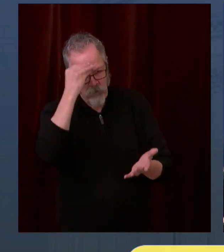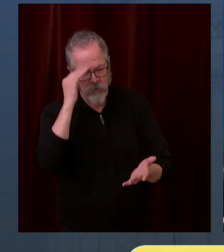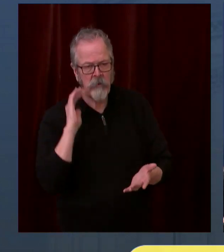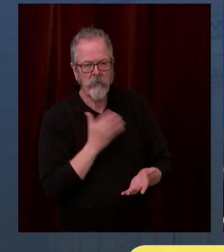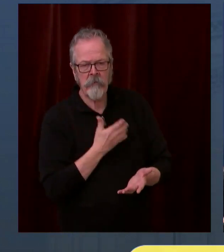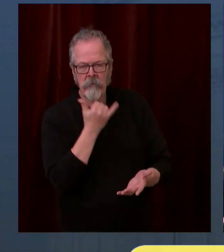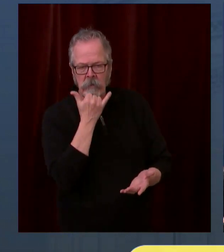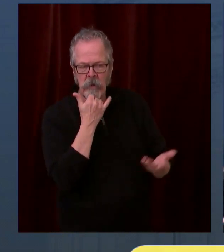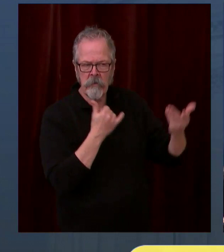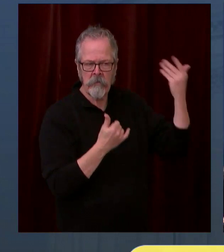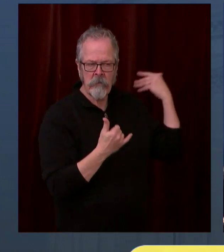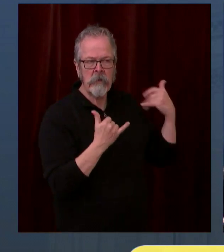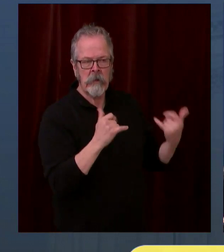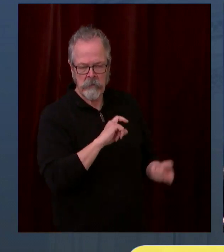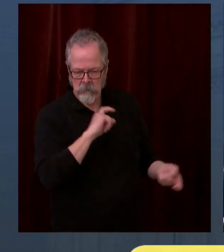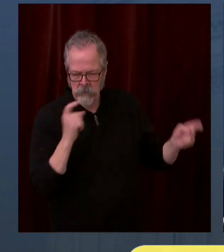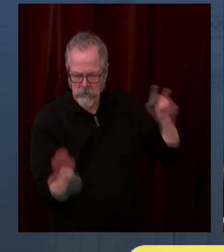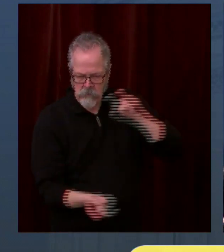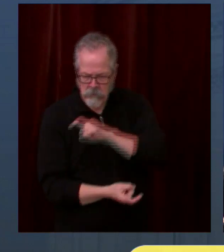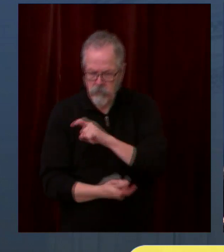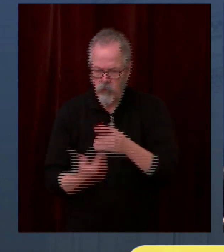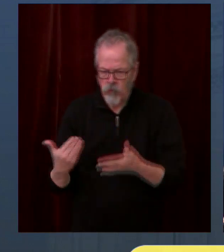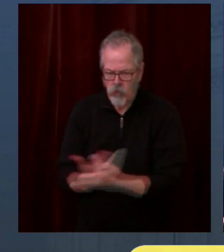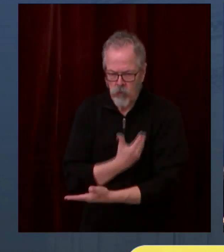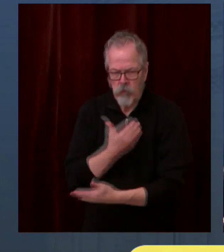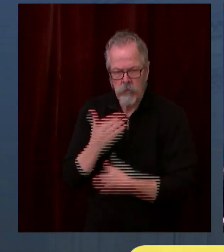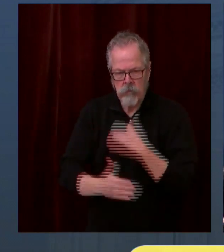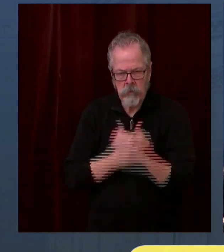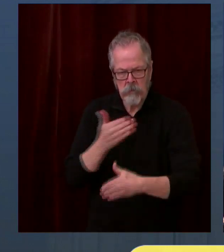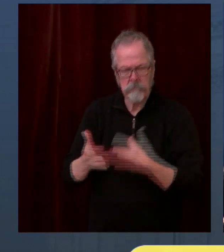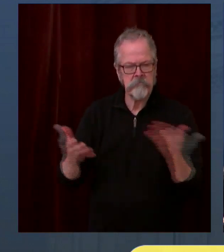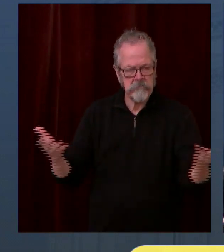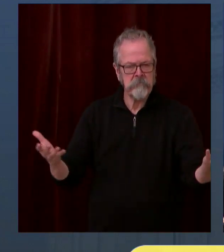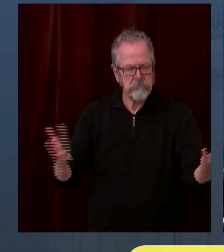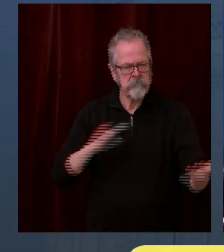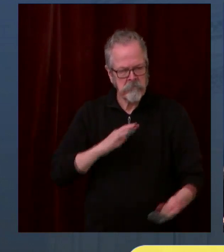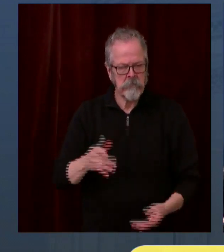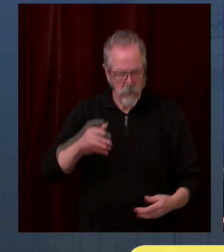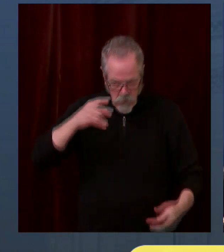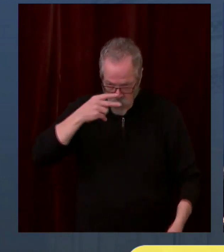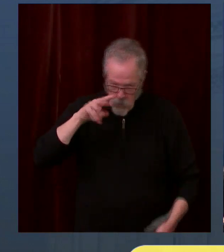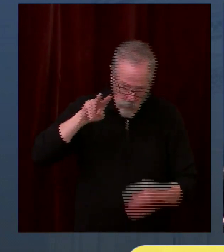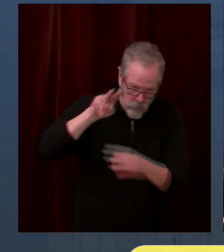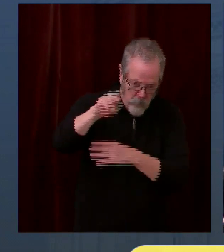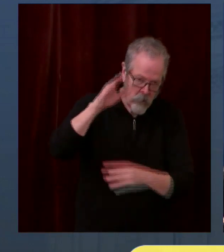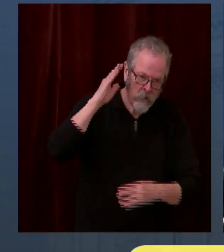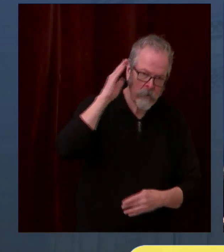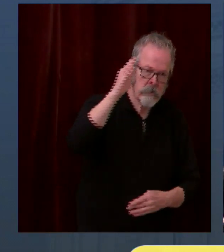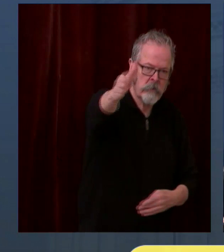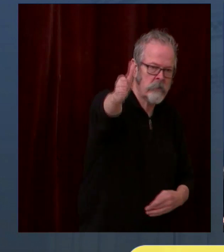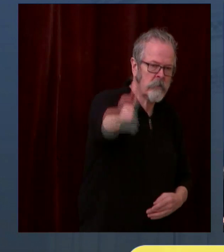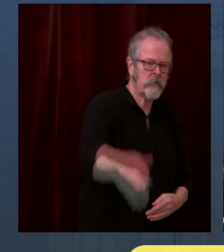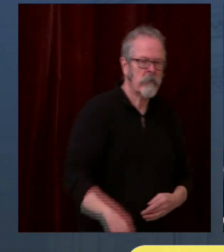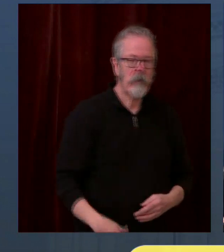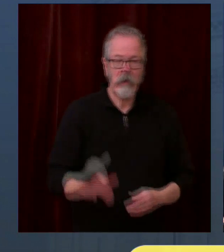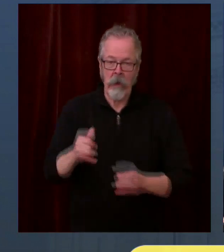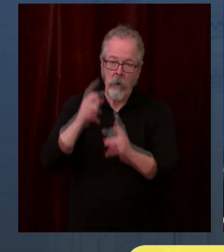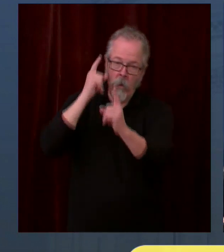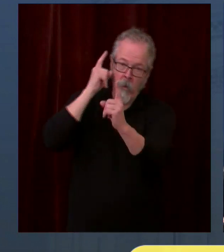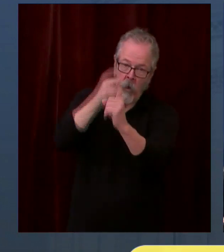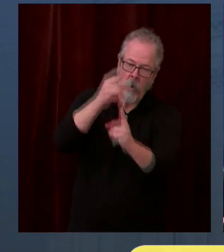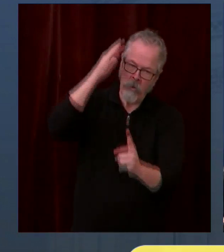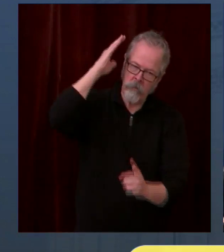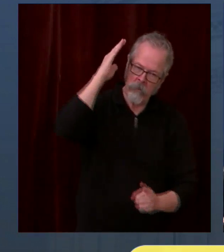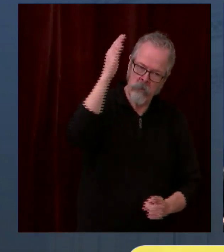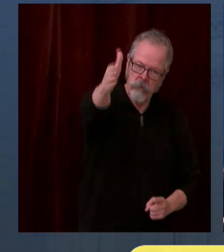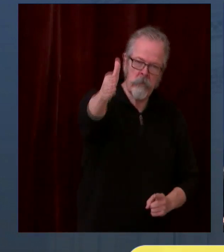we're doing today. We have a very robust goal that is ambitious, but we are an ambitious state. We have a strategy